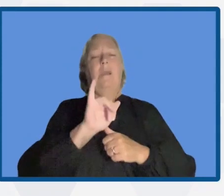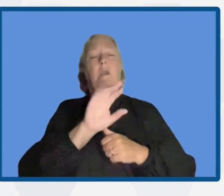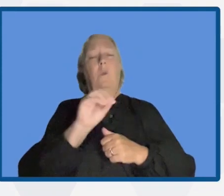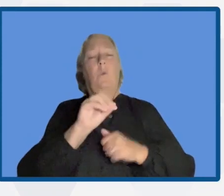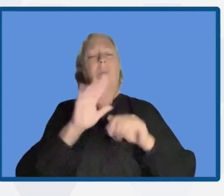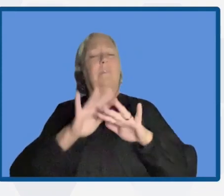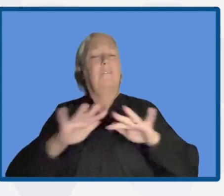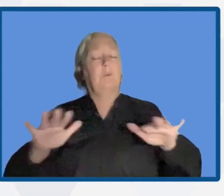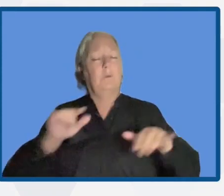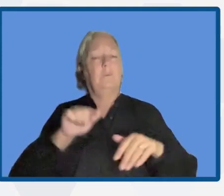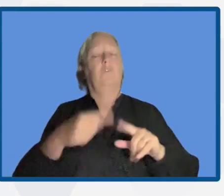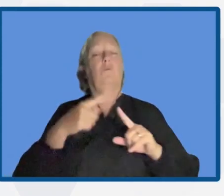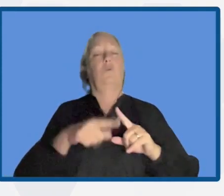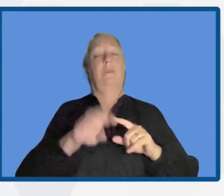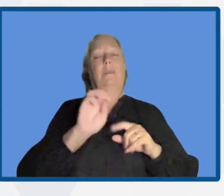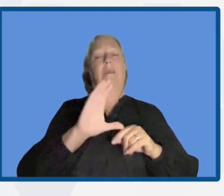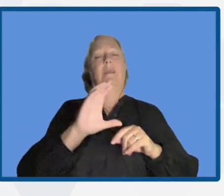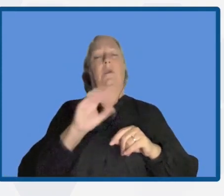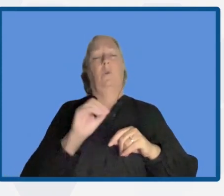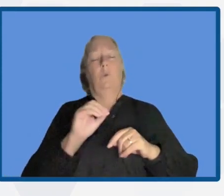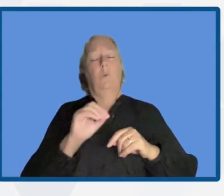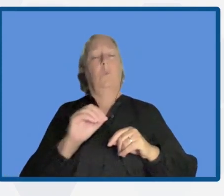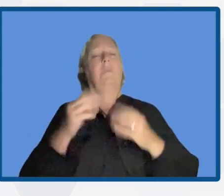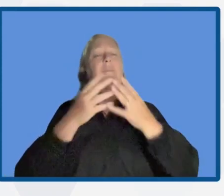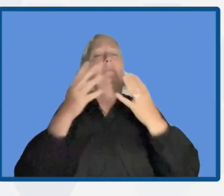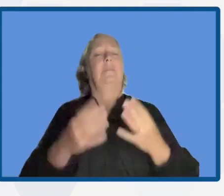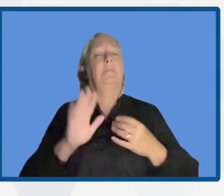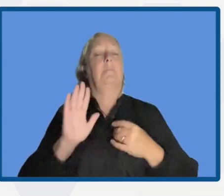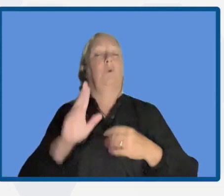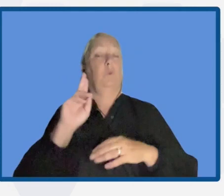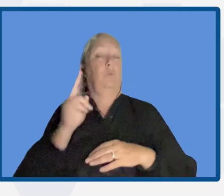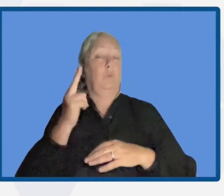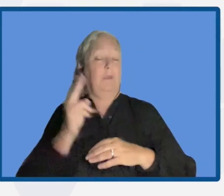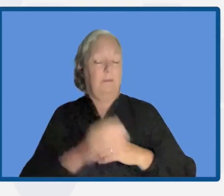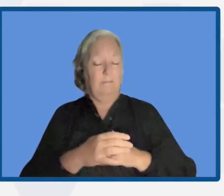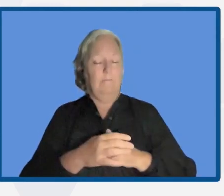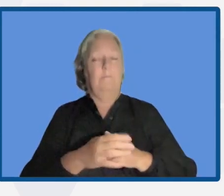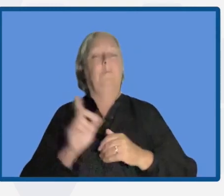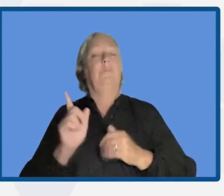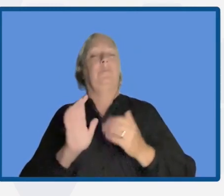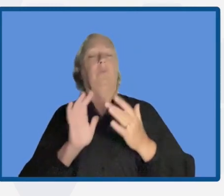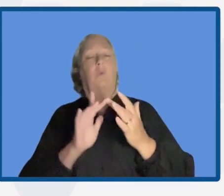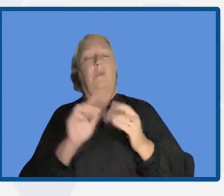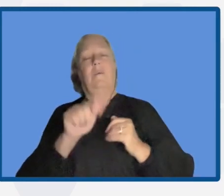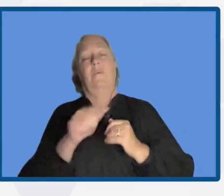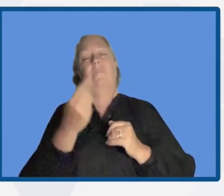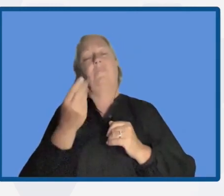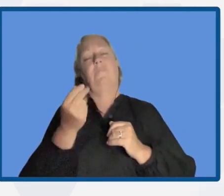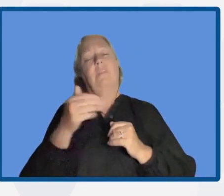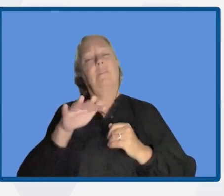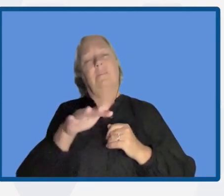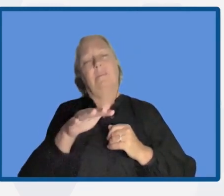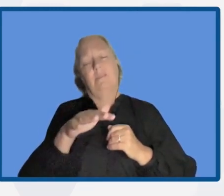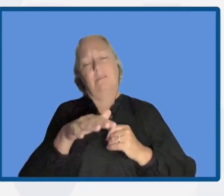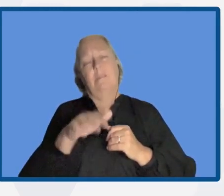ecosystem in Uruguay. And she contacts the funding strategy for the climate